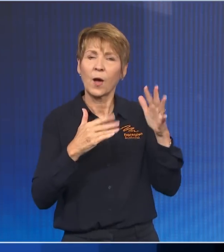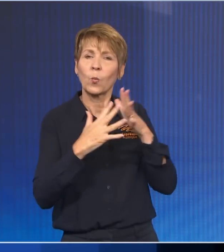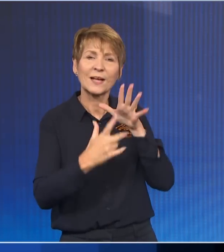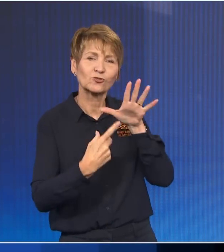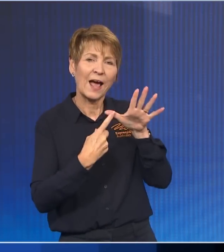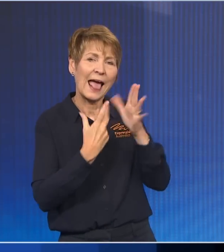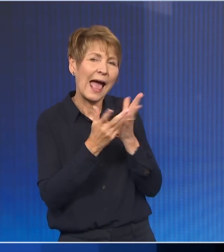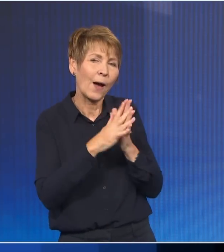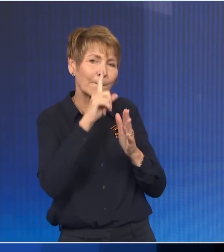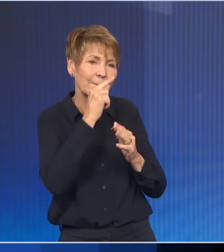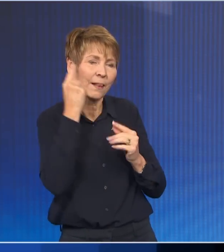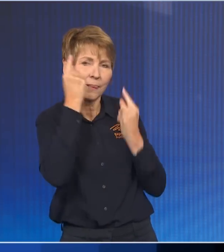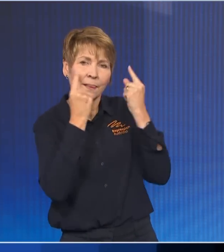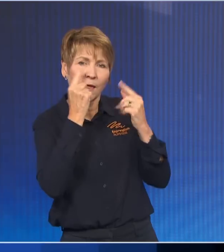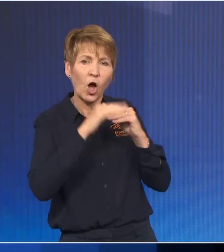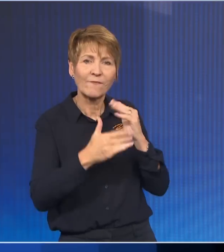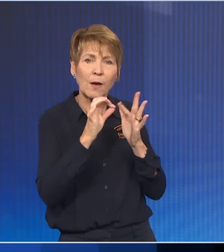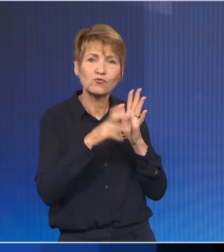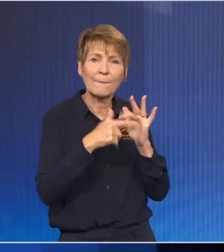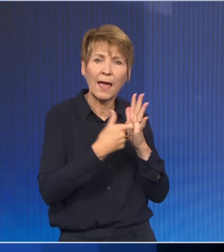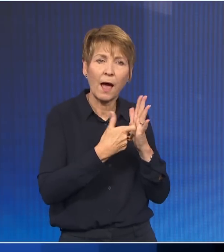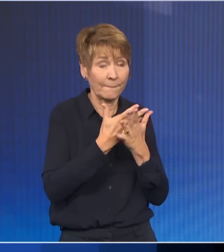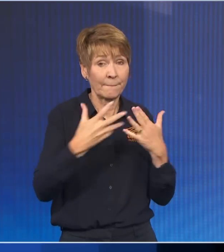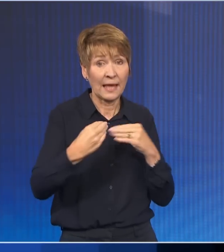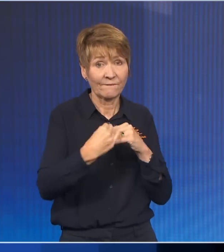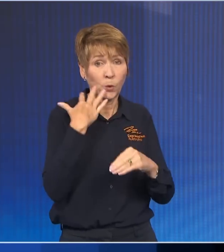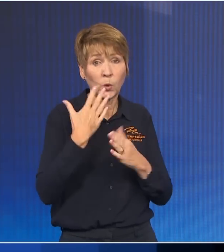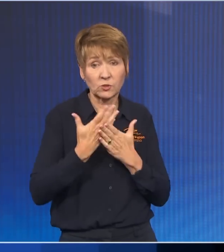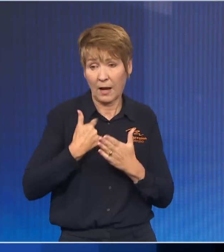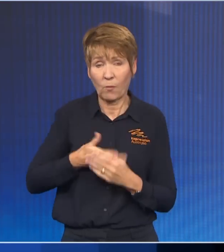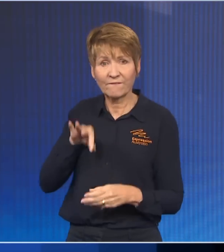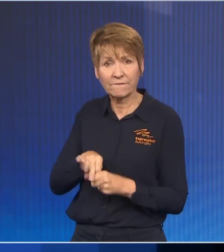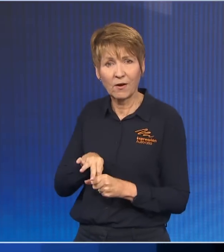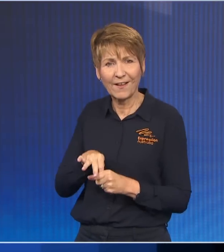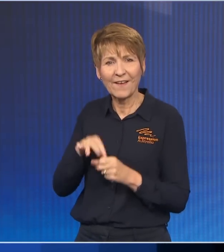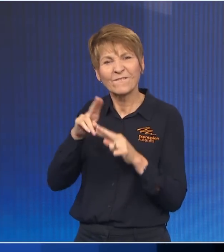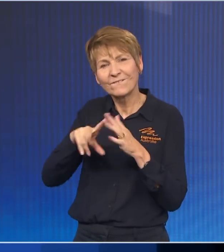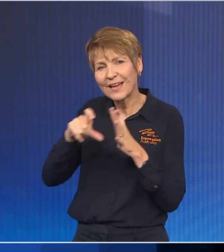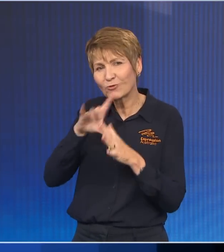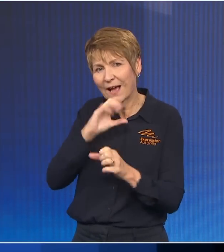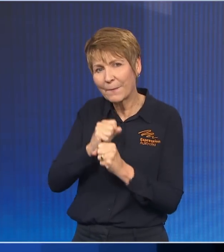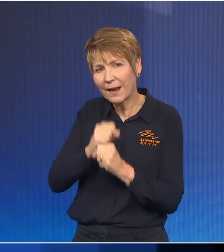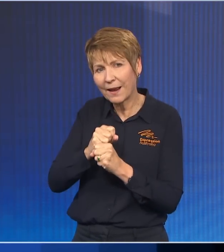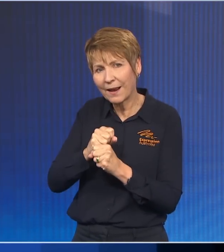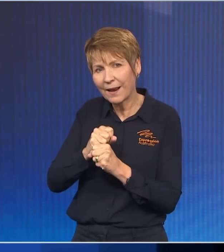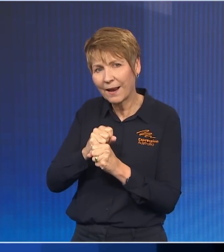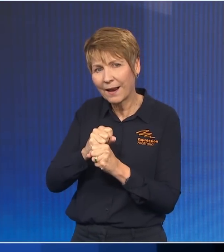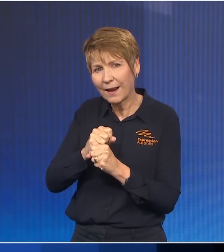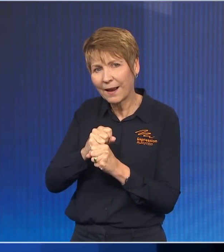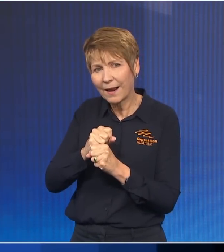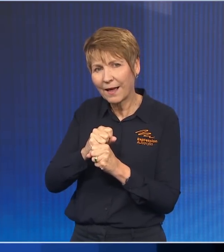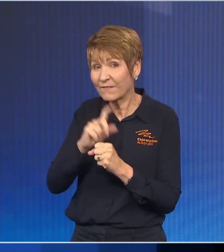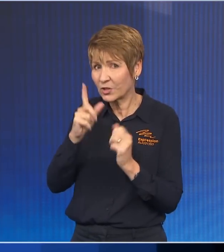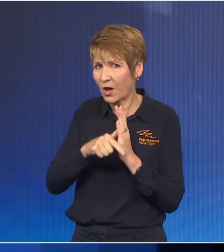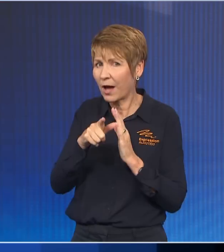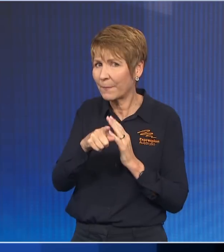What actually occurred in the rebuilding phase? Like what steps were taken as a result of the state election last year? So when you